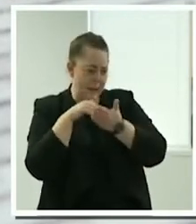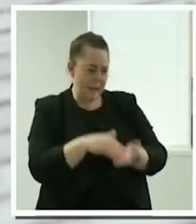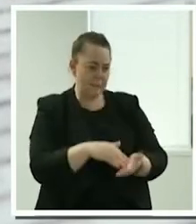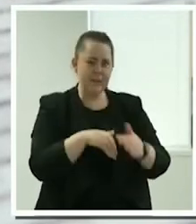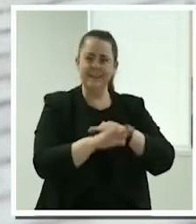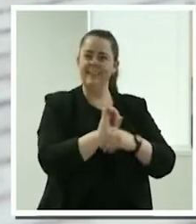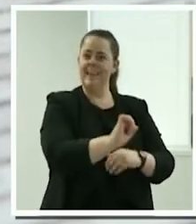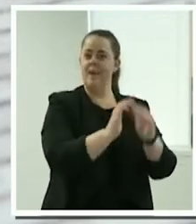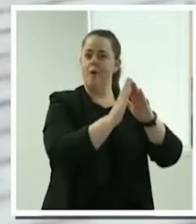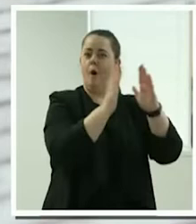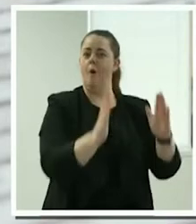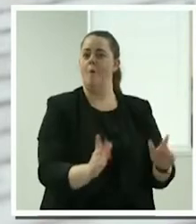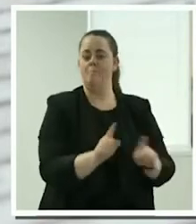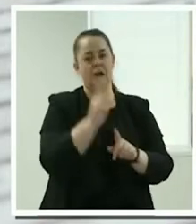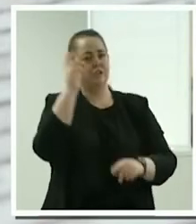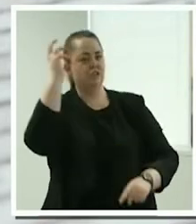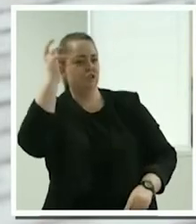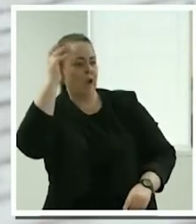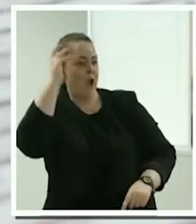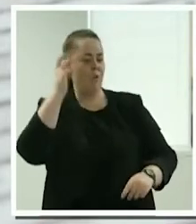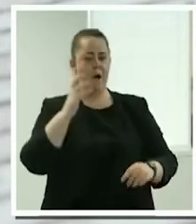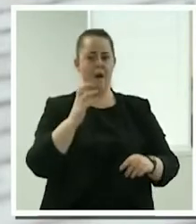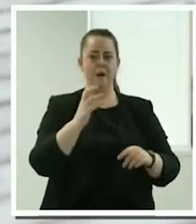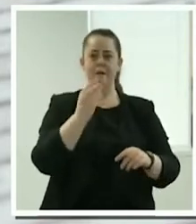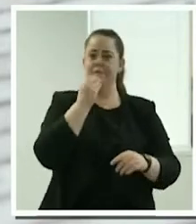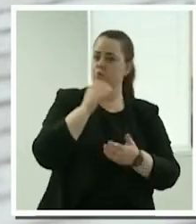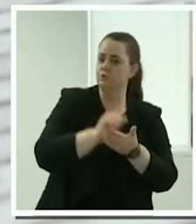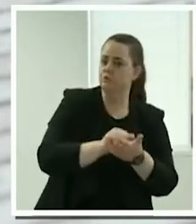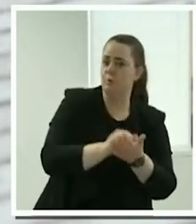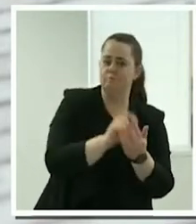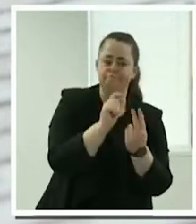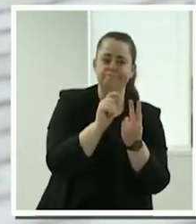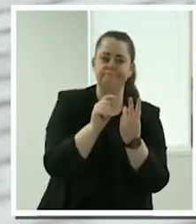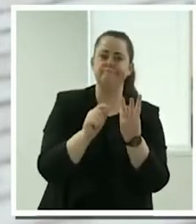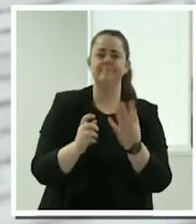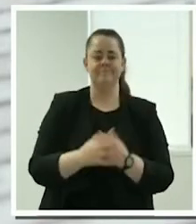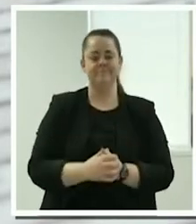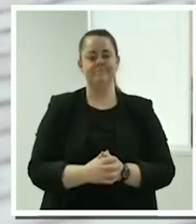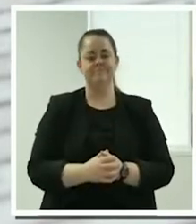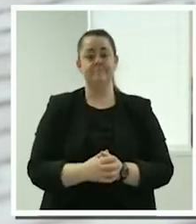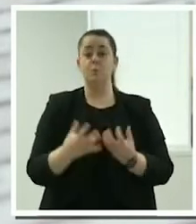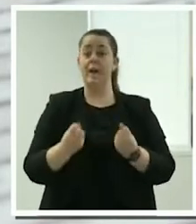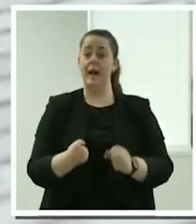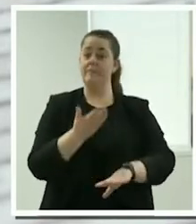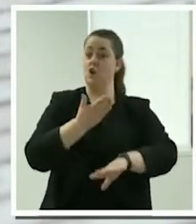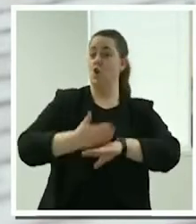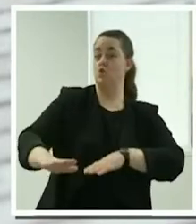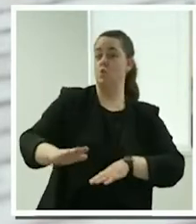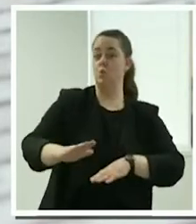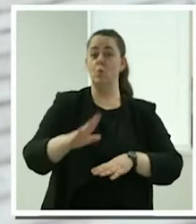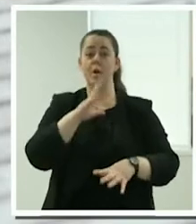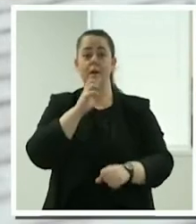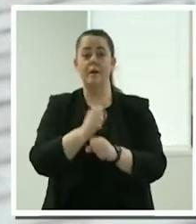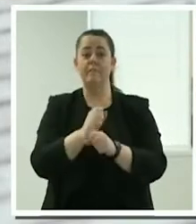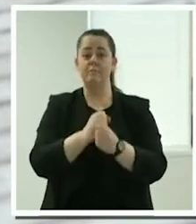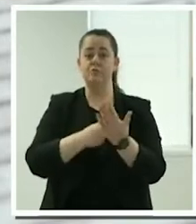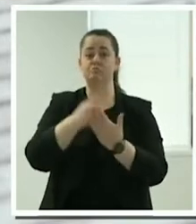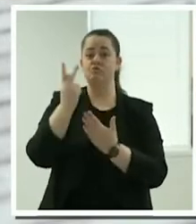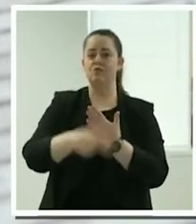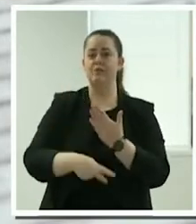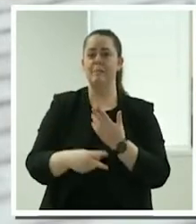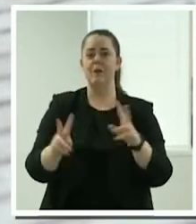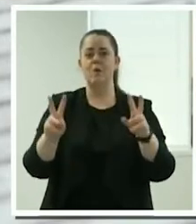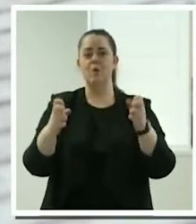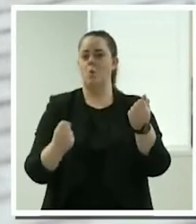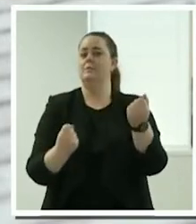own home and to stay engaged with their community. And hence we see the new government program being called a support at home program rather than a care at